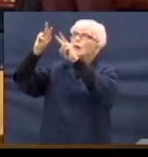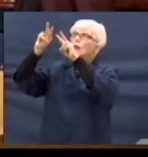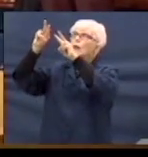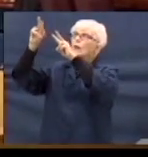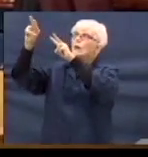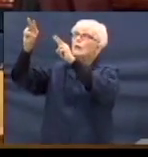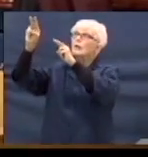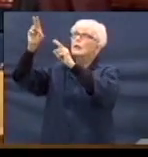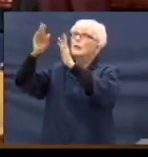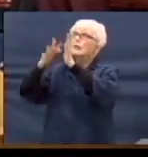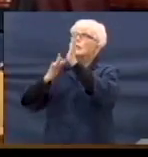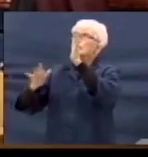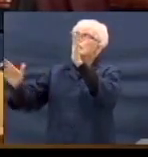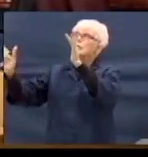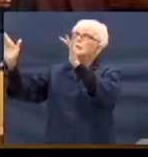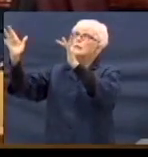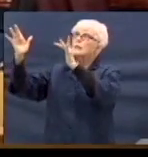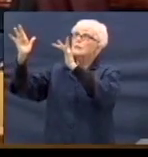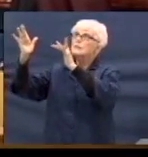Master,